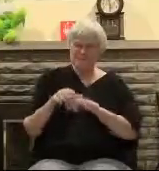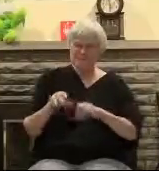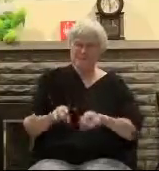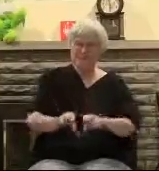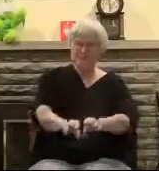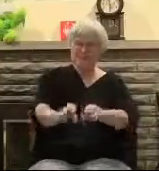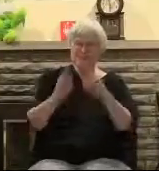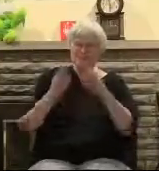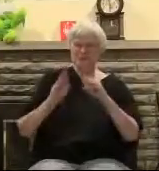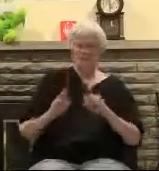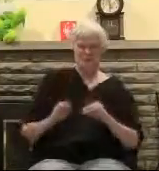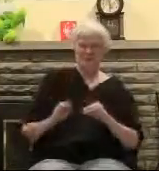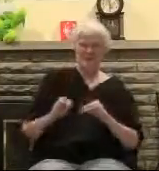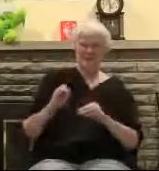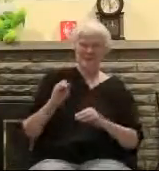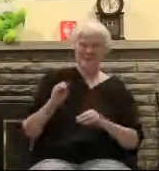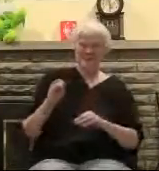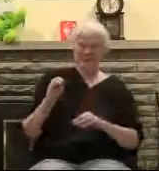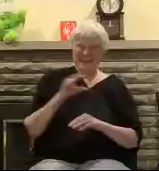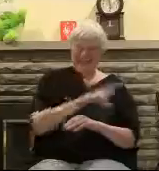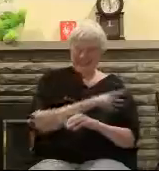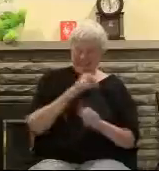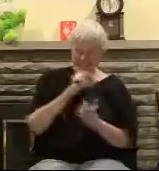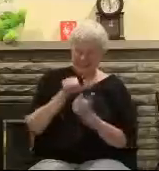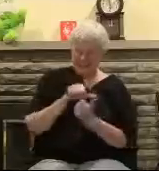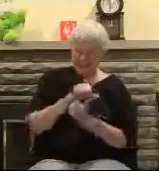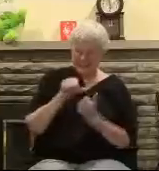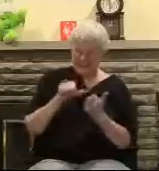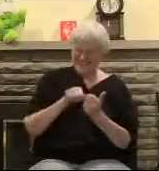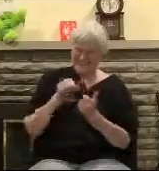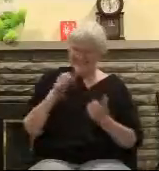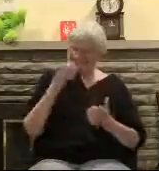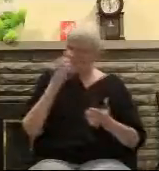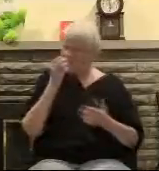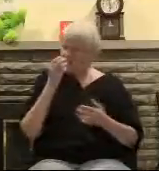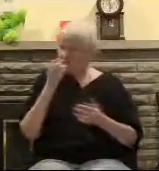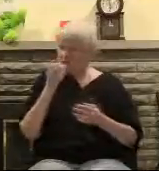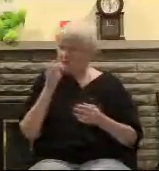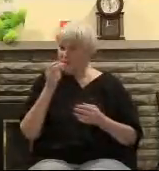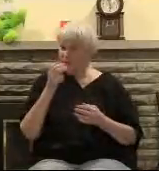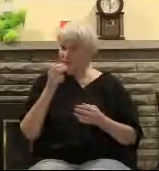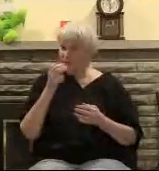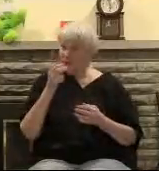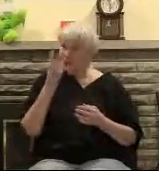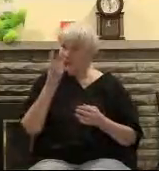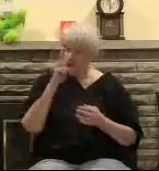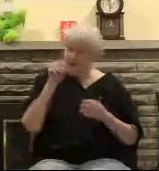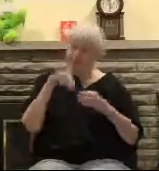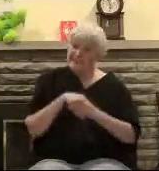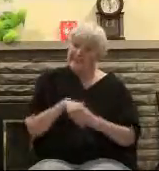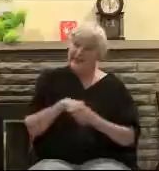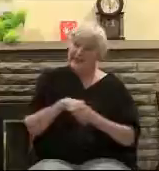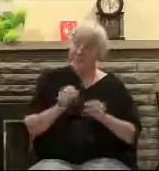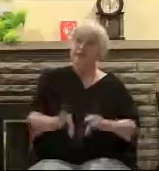And they even went in and did tests for decay of human remains. No decay. Just like the psalmist said,